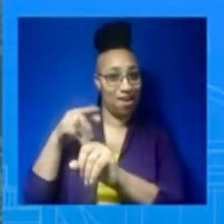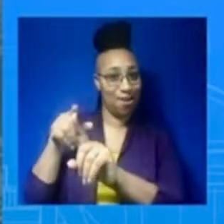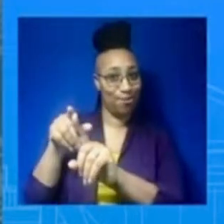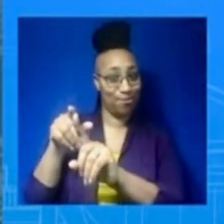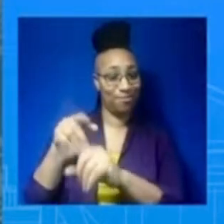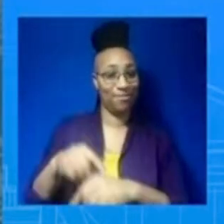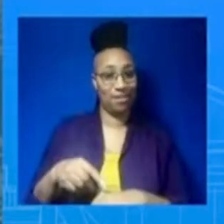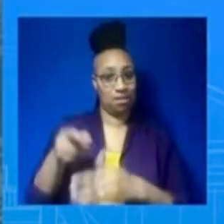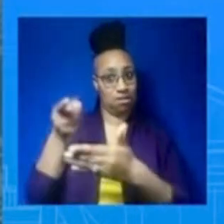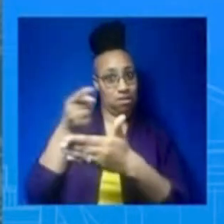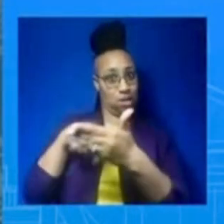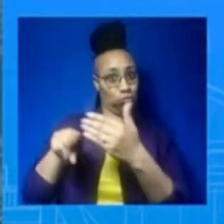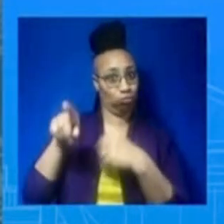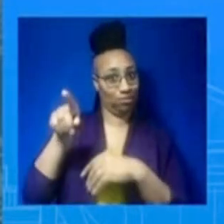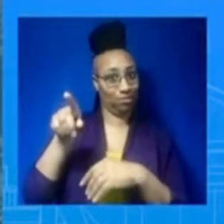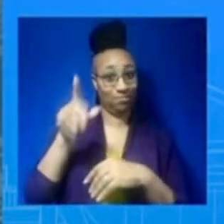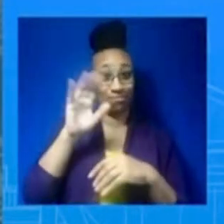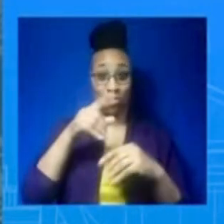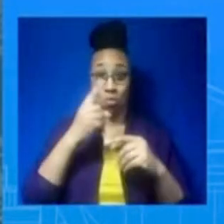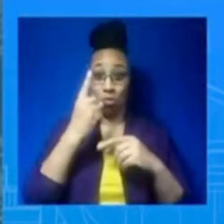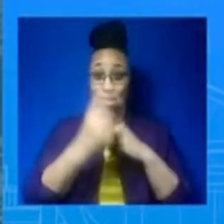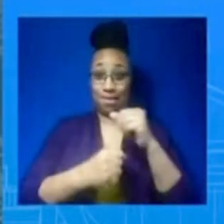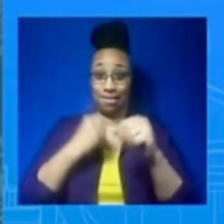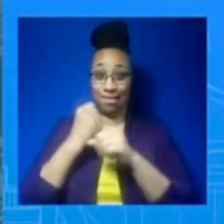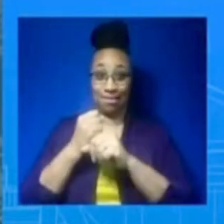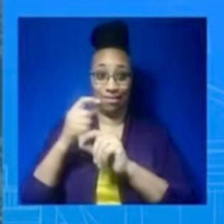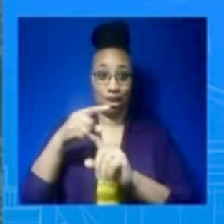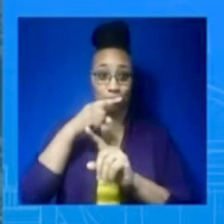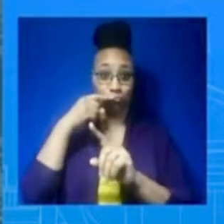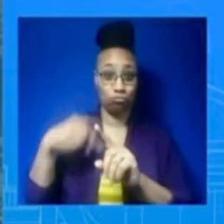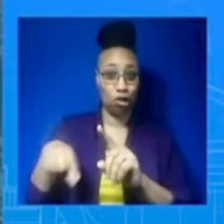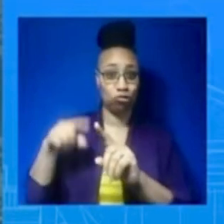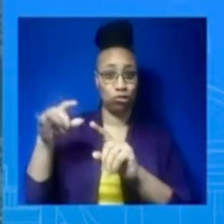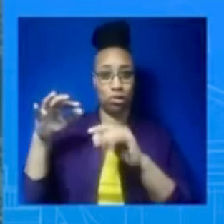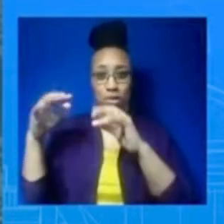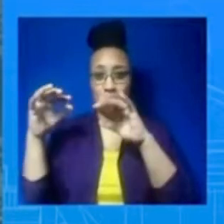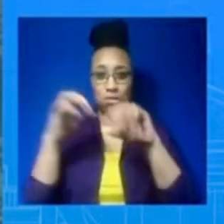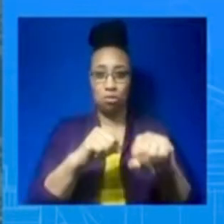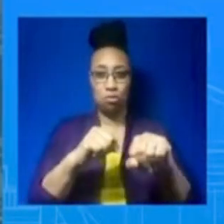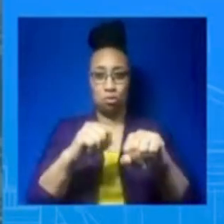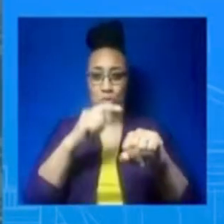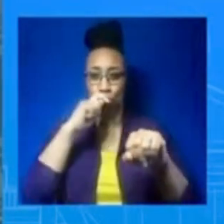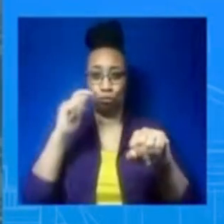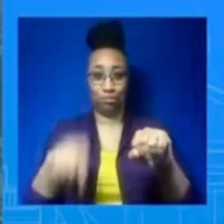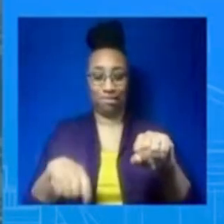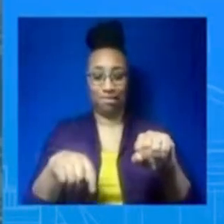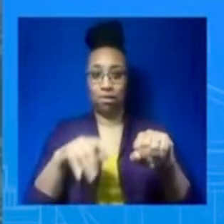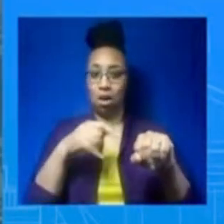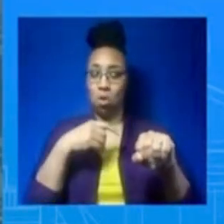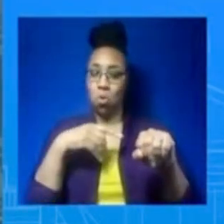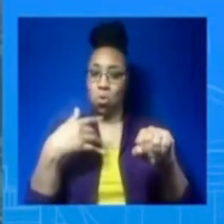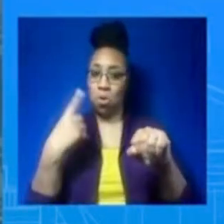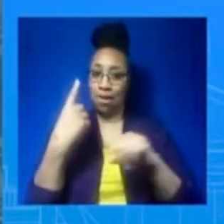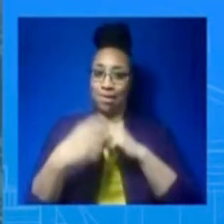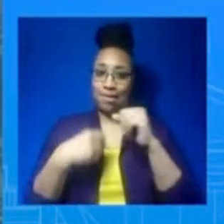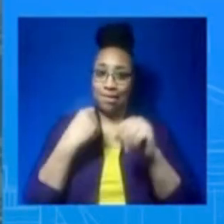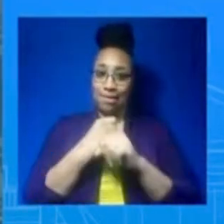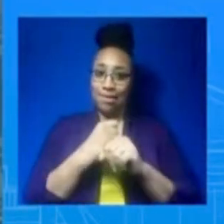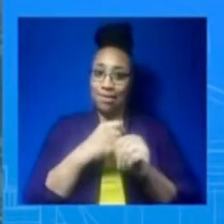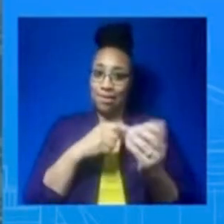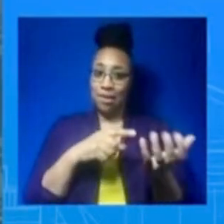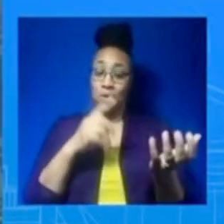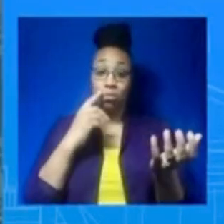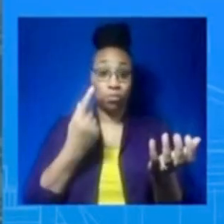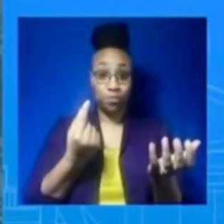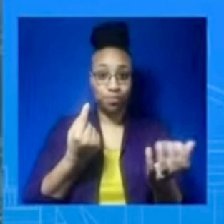Ukraine. After he lands on Tuesday morning, he will meet with President Duda of Poland to discuss our bilateral cooperation, as well as